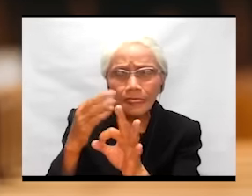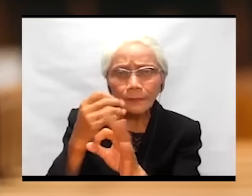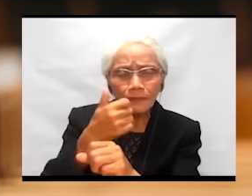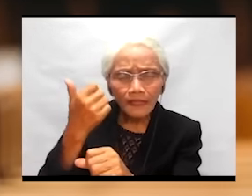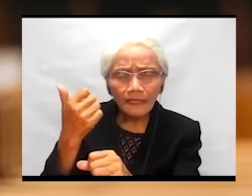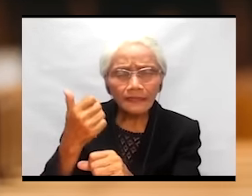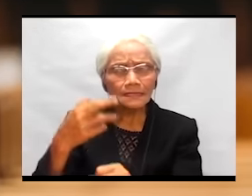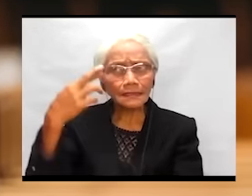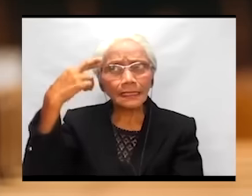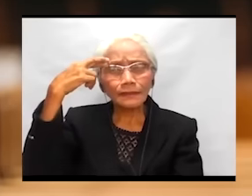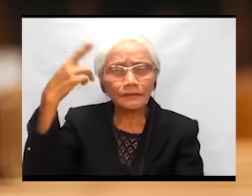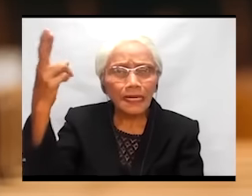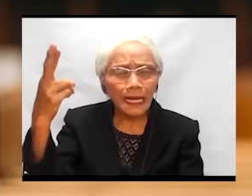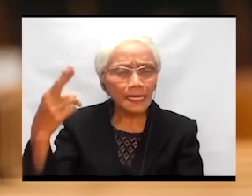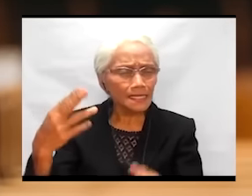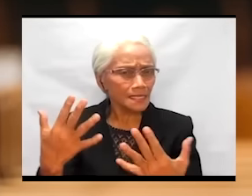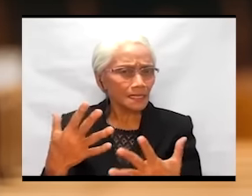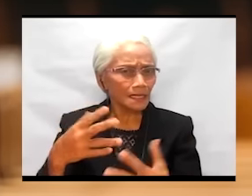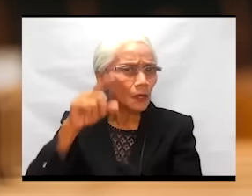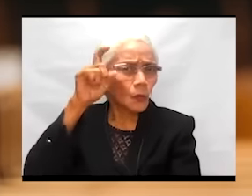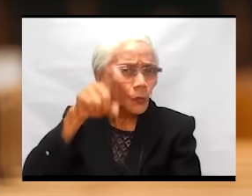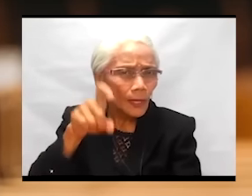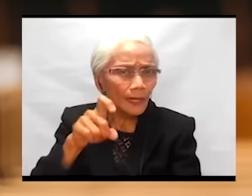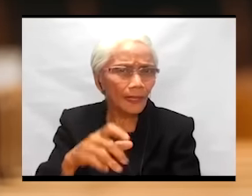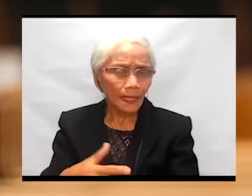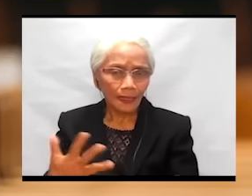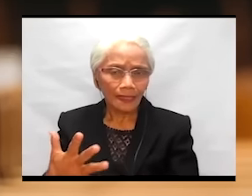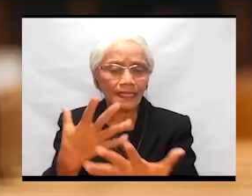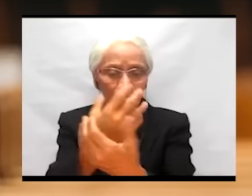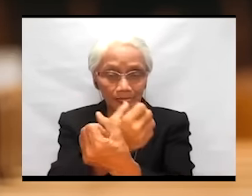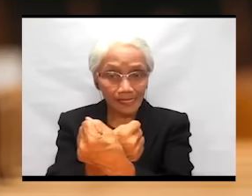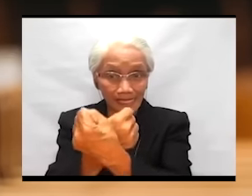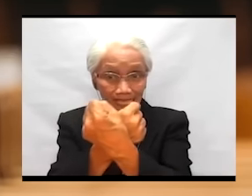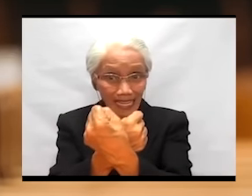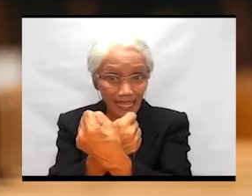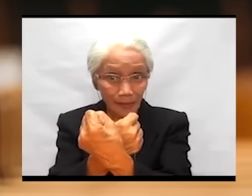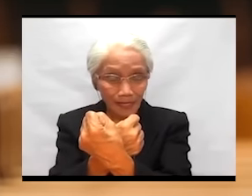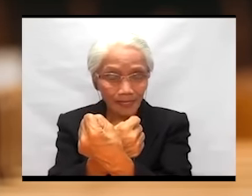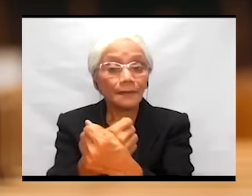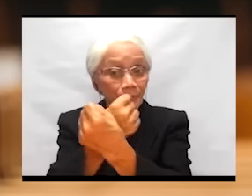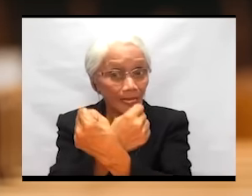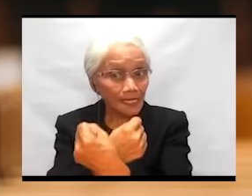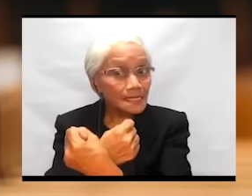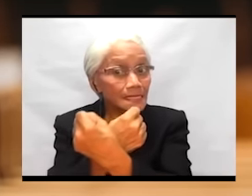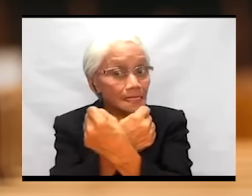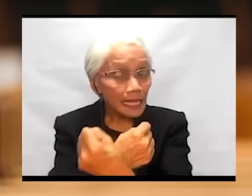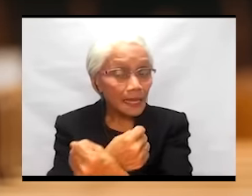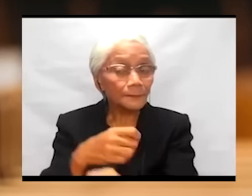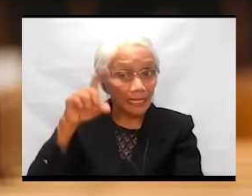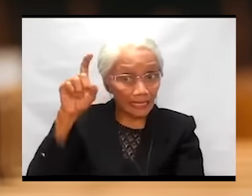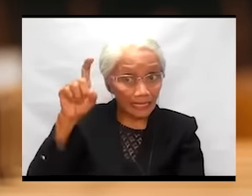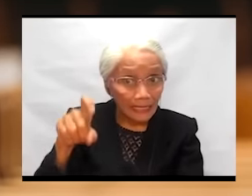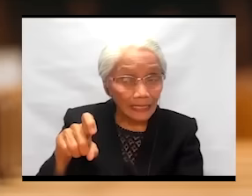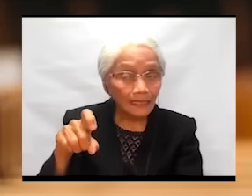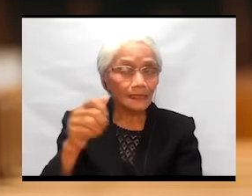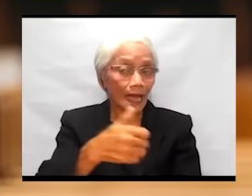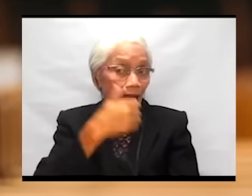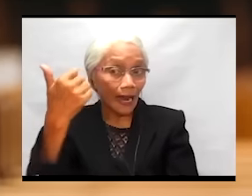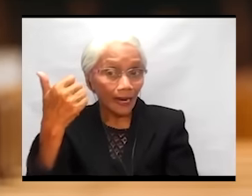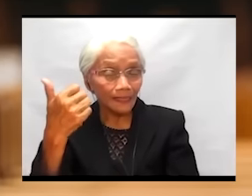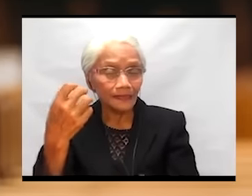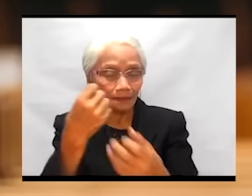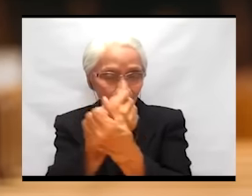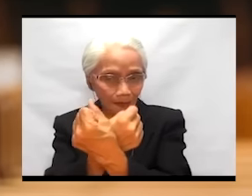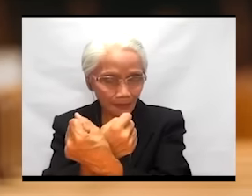slaves. A slave needs other slaves. So they ran after